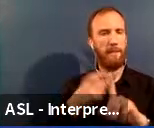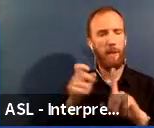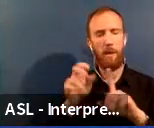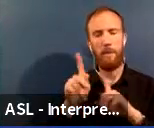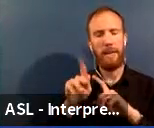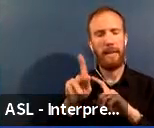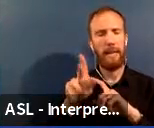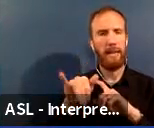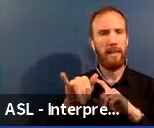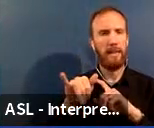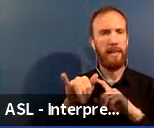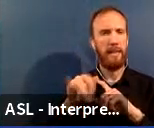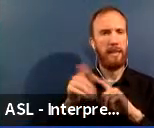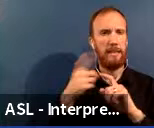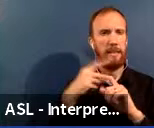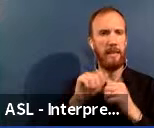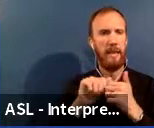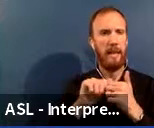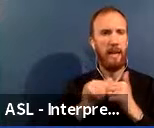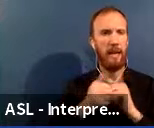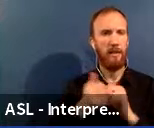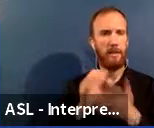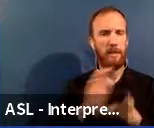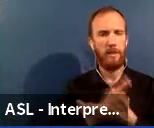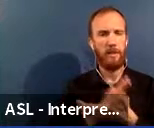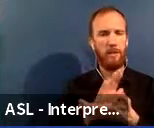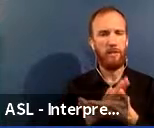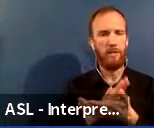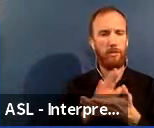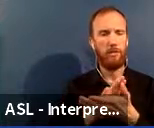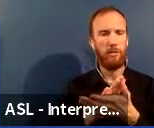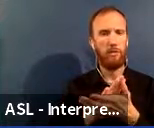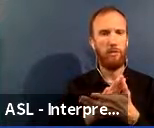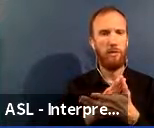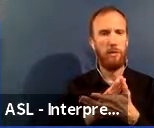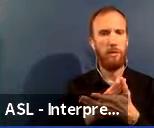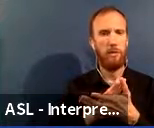how can the school get in the queue for capital renovations?